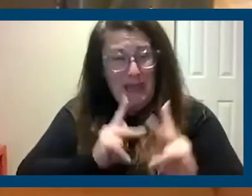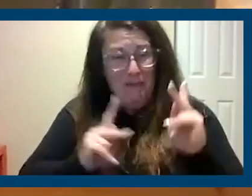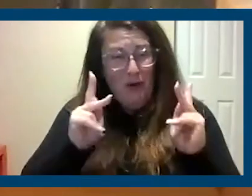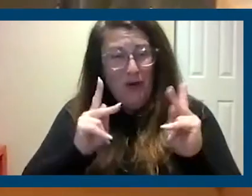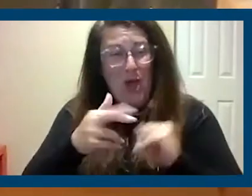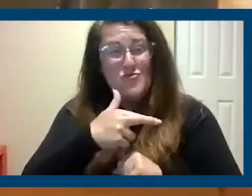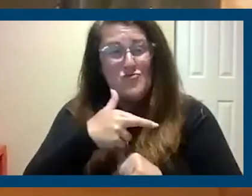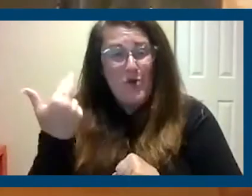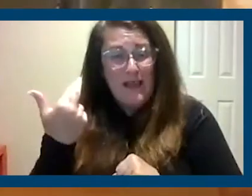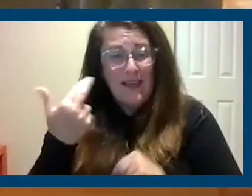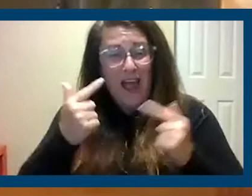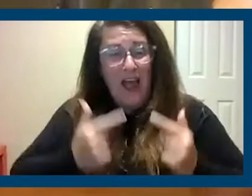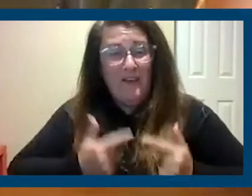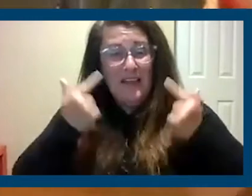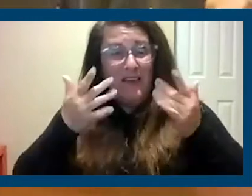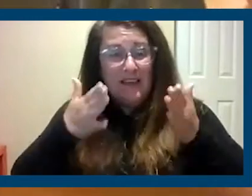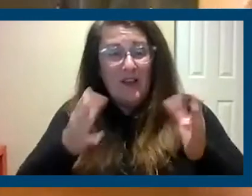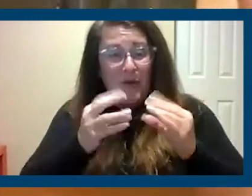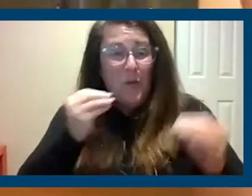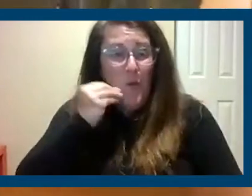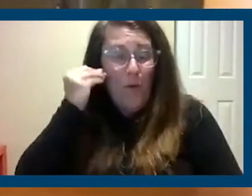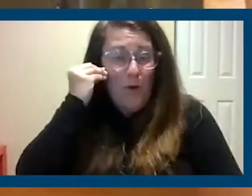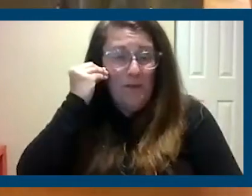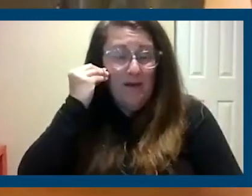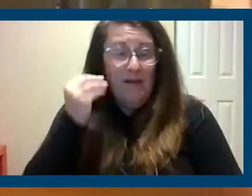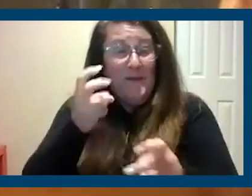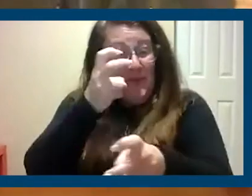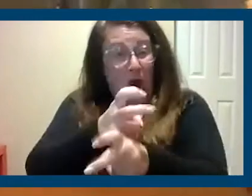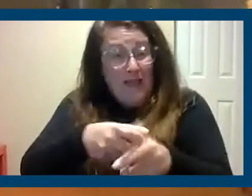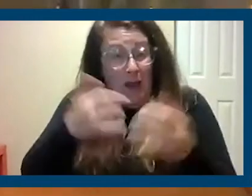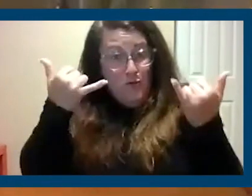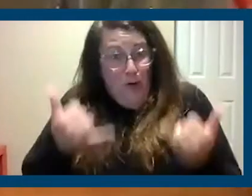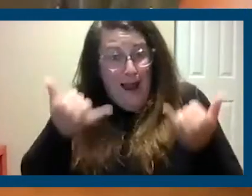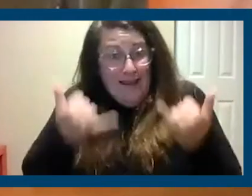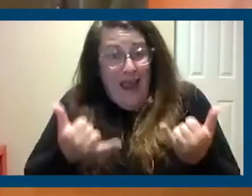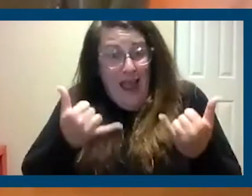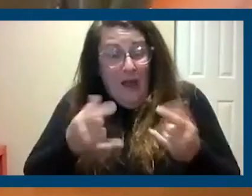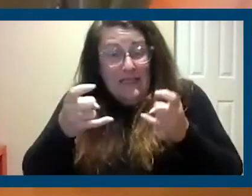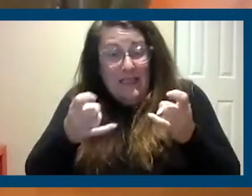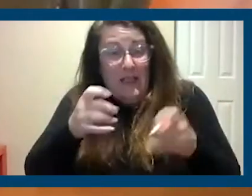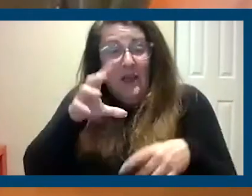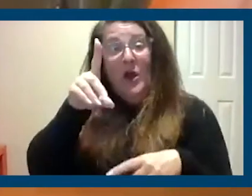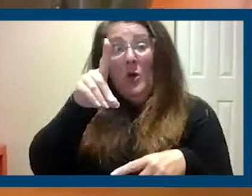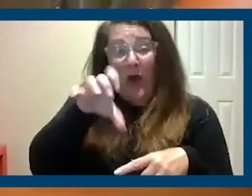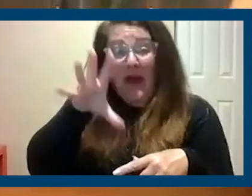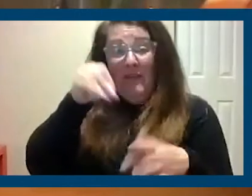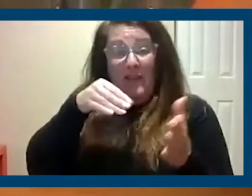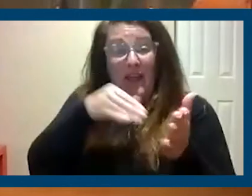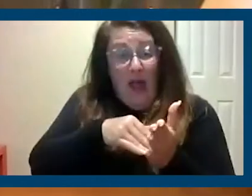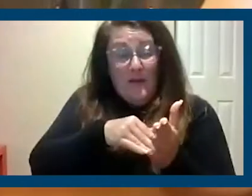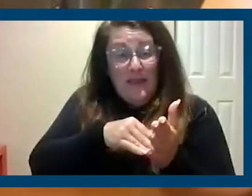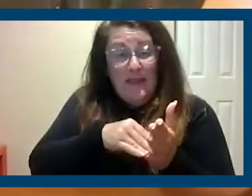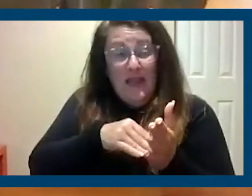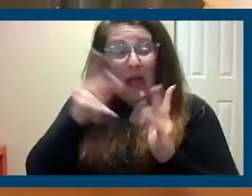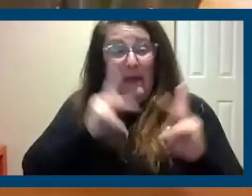risk of living on the streets. If we're having a hard time, as it is, dealing with 150,000 homeless